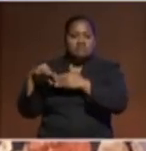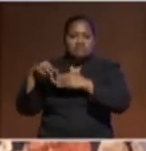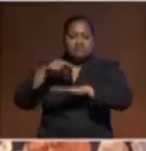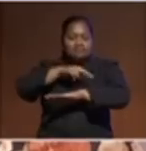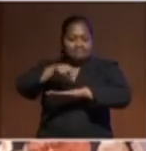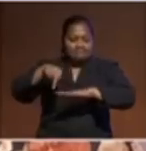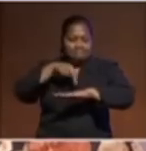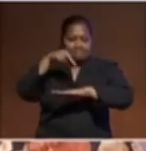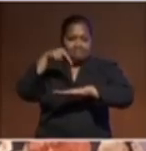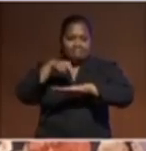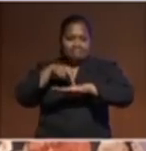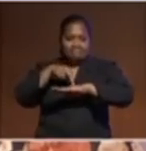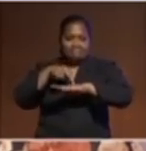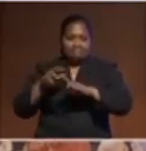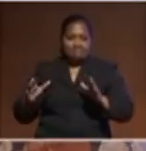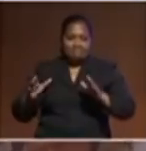kawalewu.